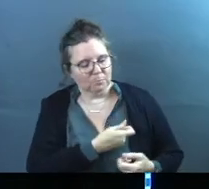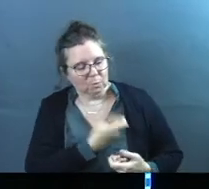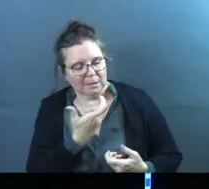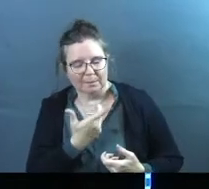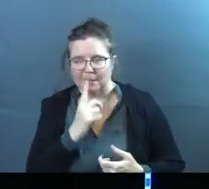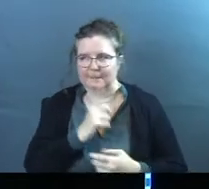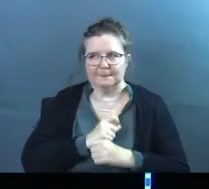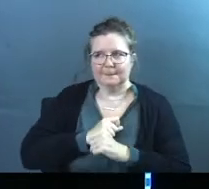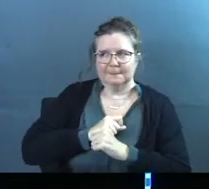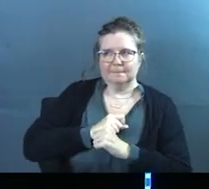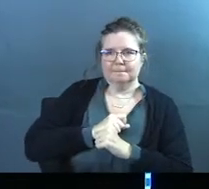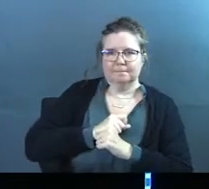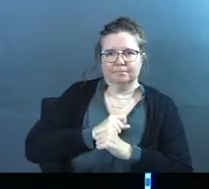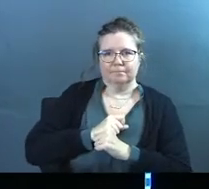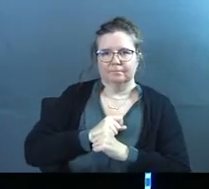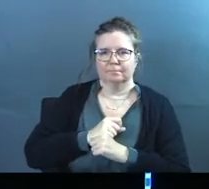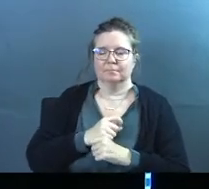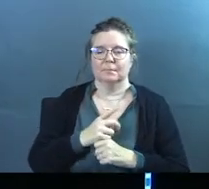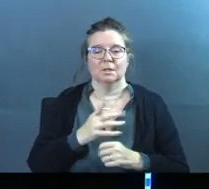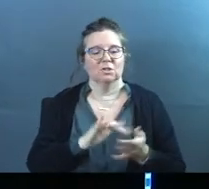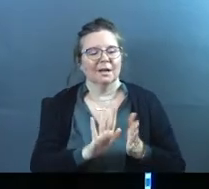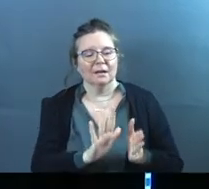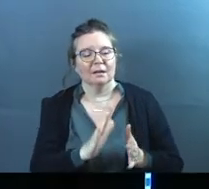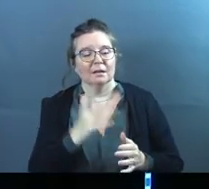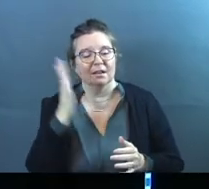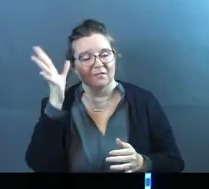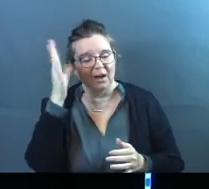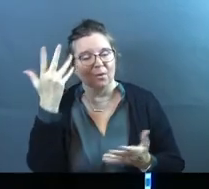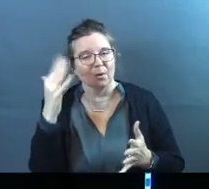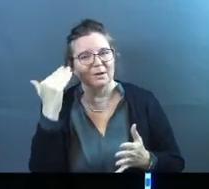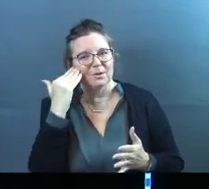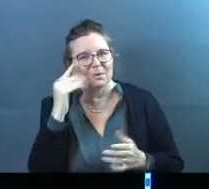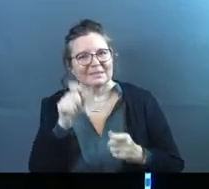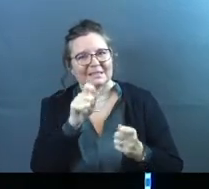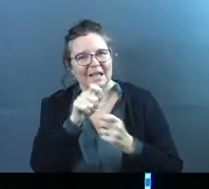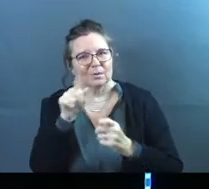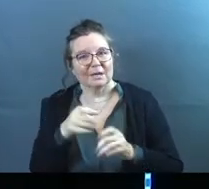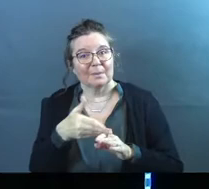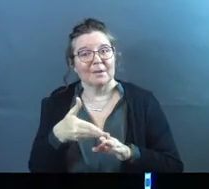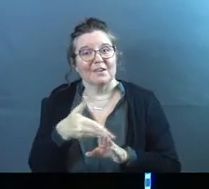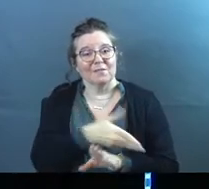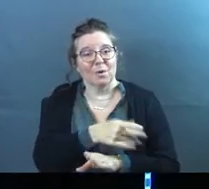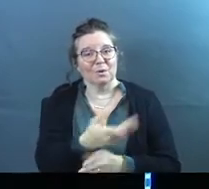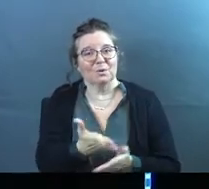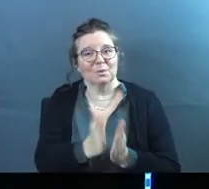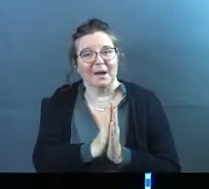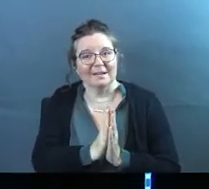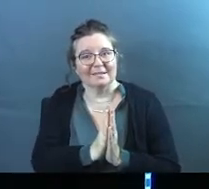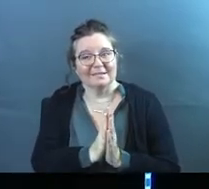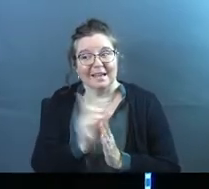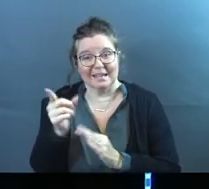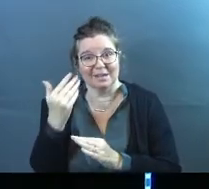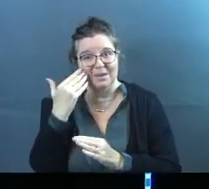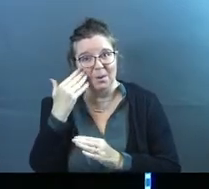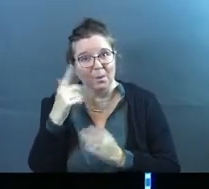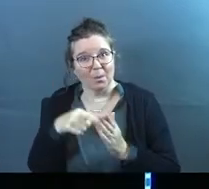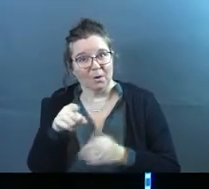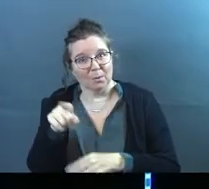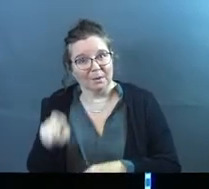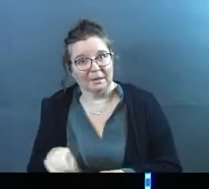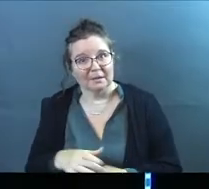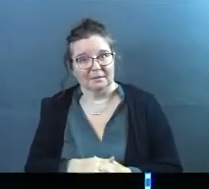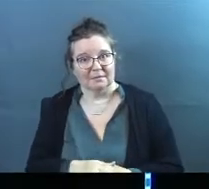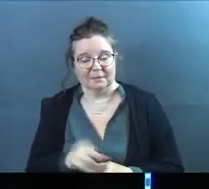But you're not. Don't be like them, Jesus says, for your father knows exactly what you need even before you ask him. He knows what you need.